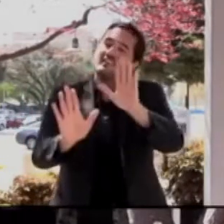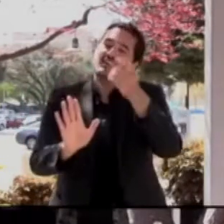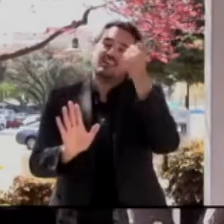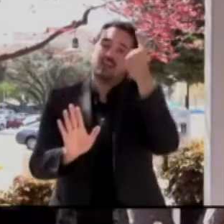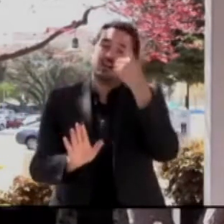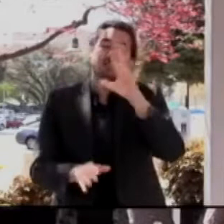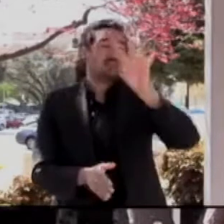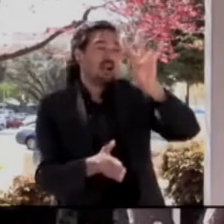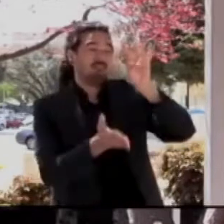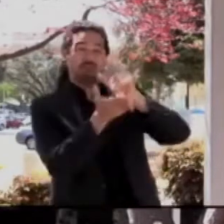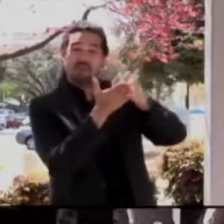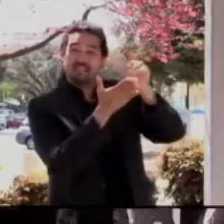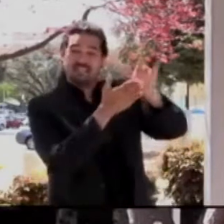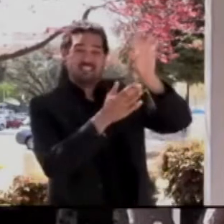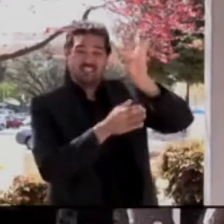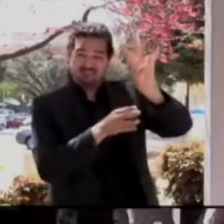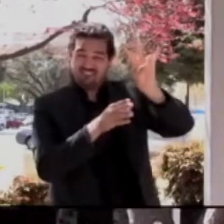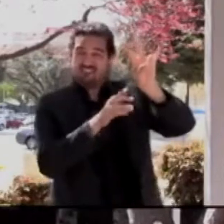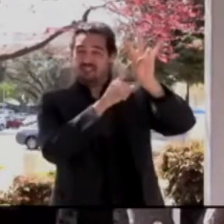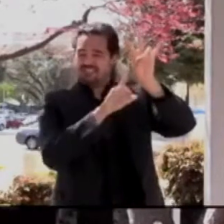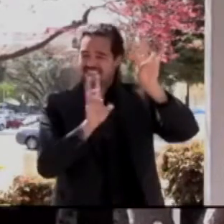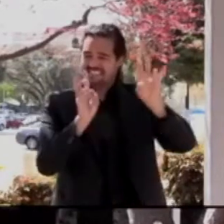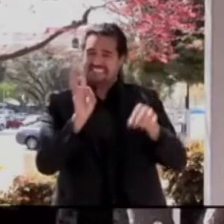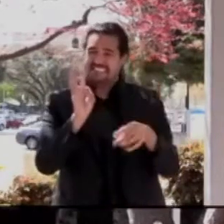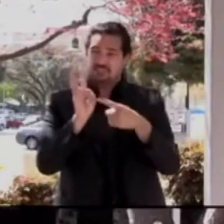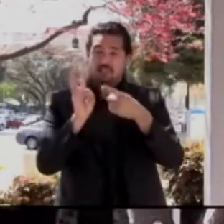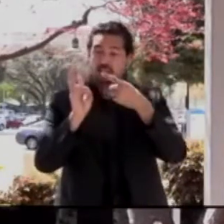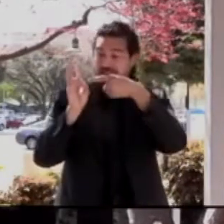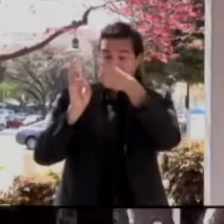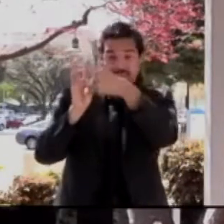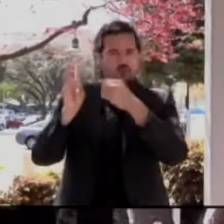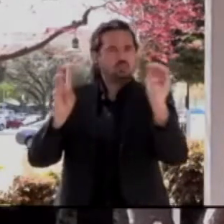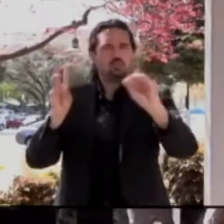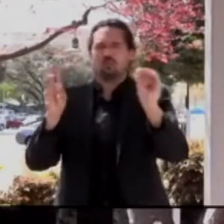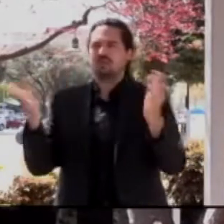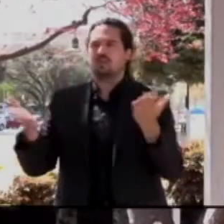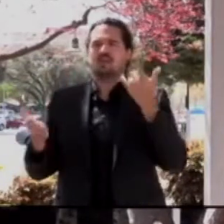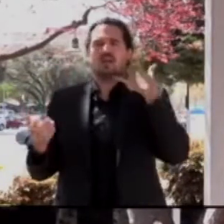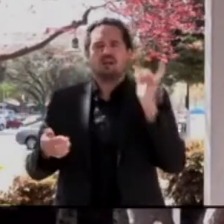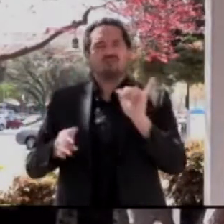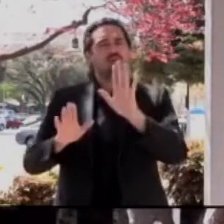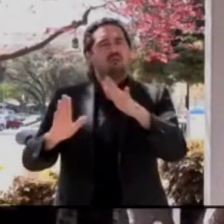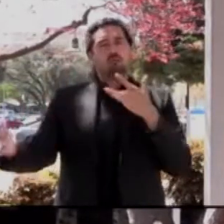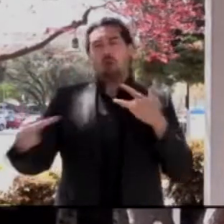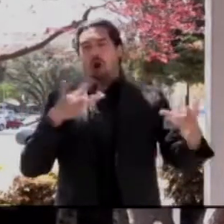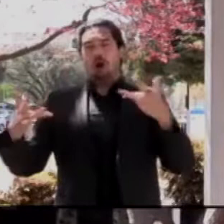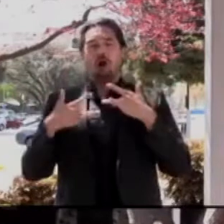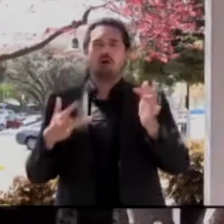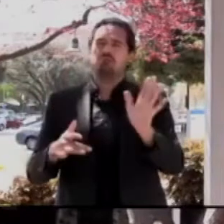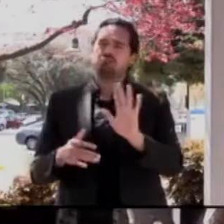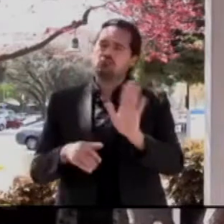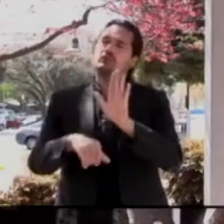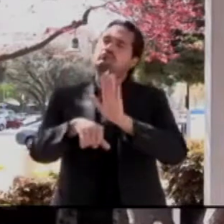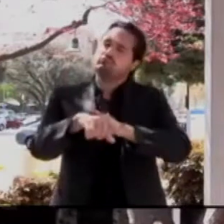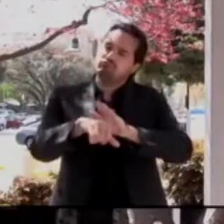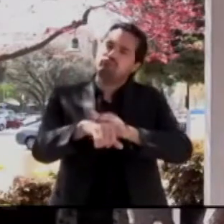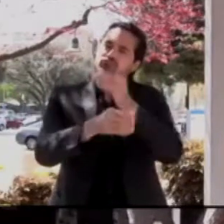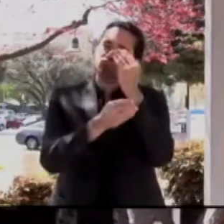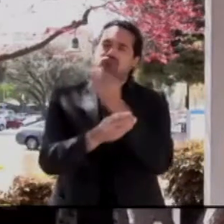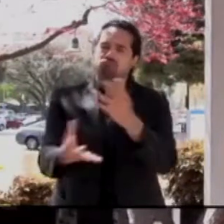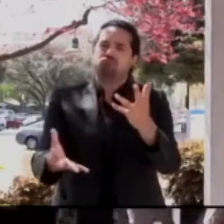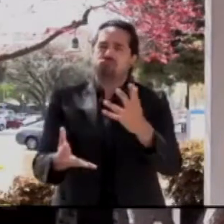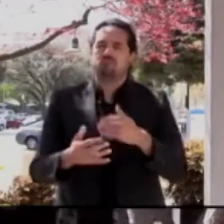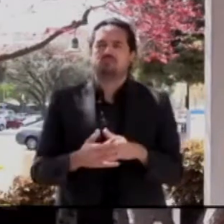And again, we shall hear while we're pausing, we will wait the results from the discussions at the federal and state